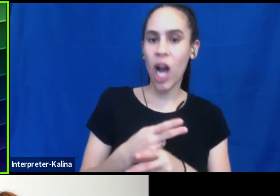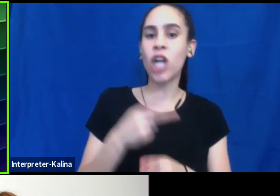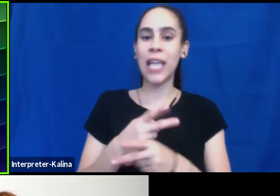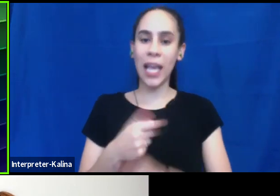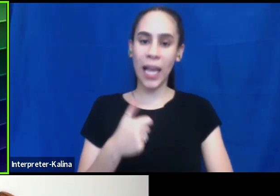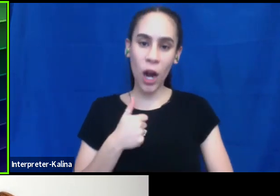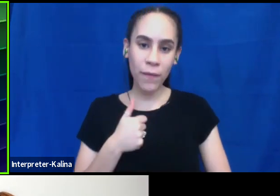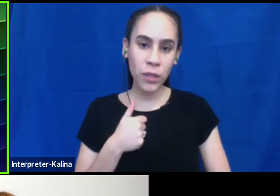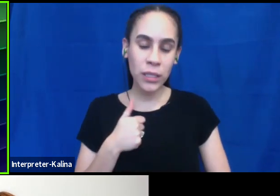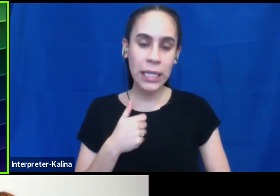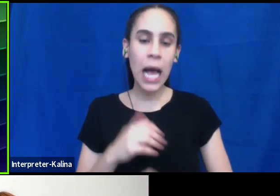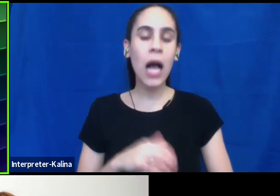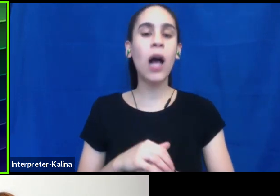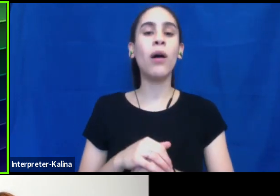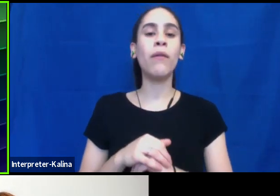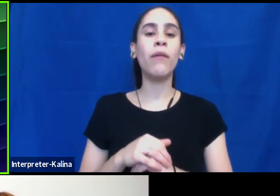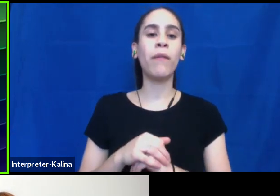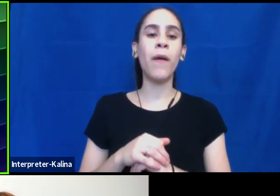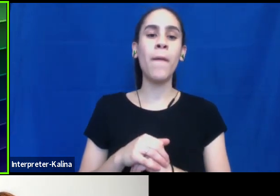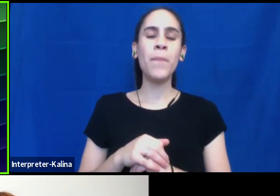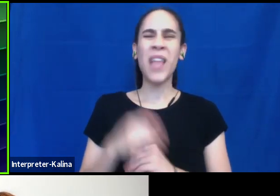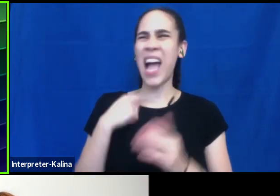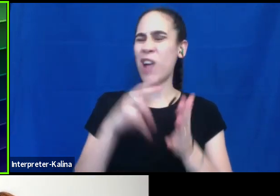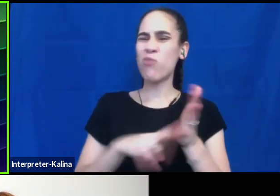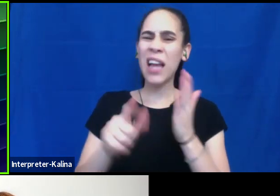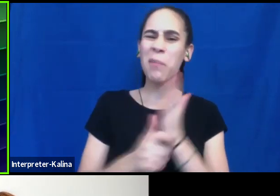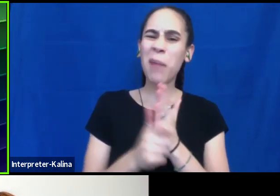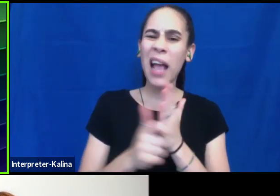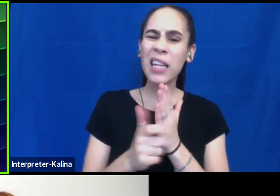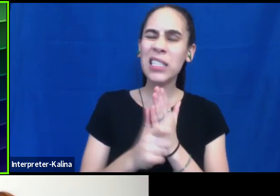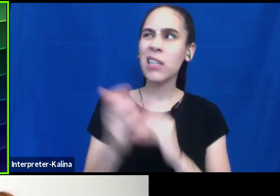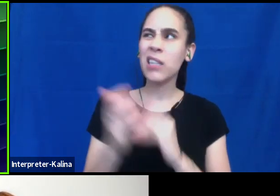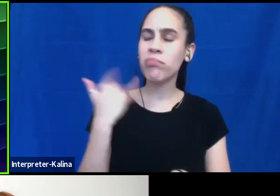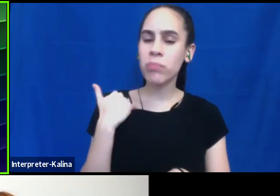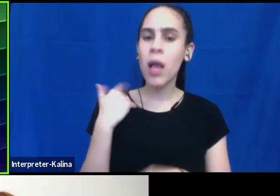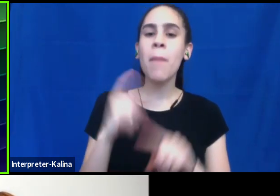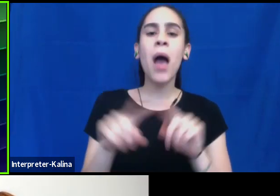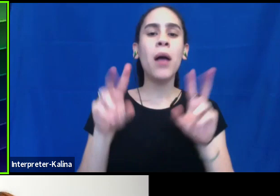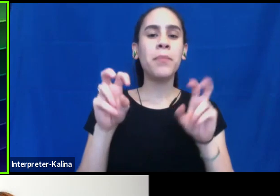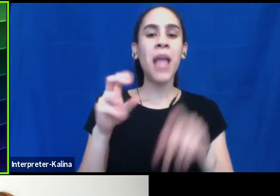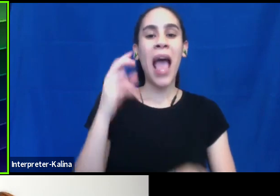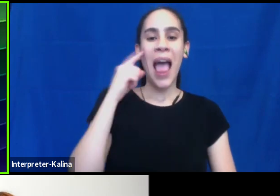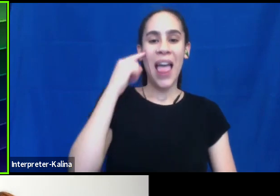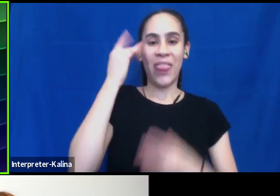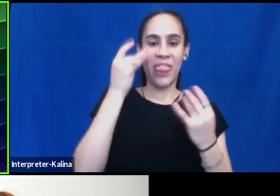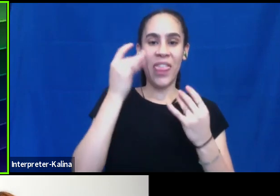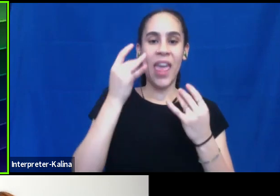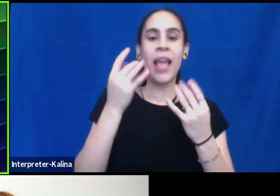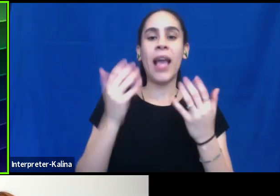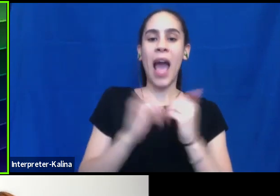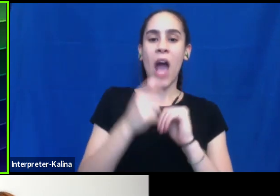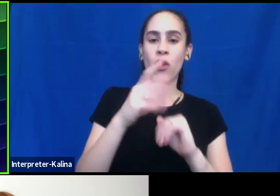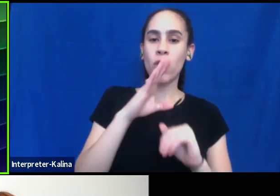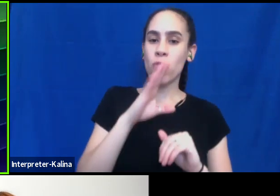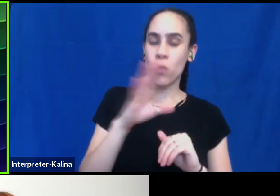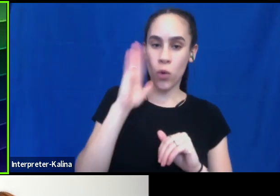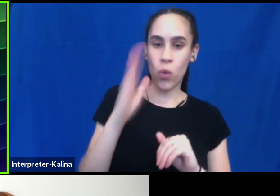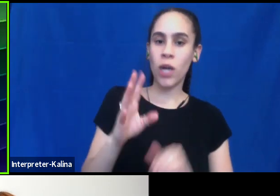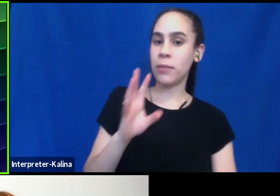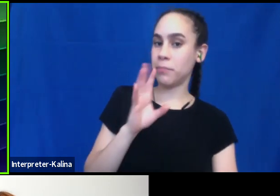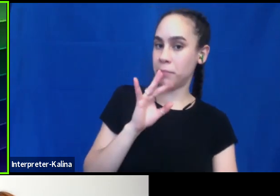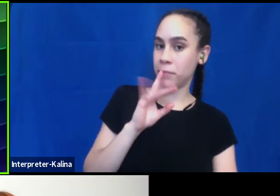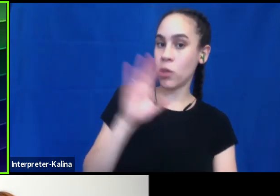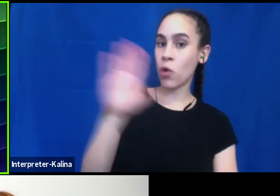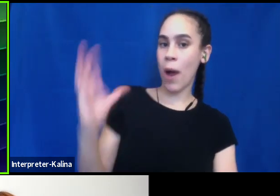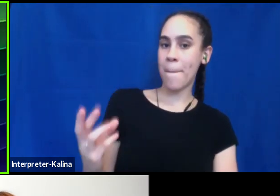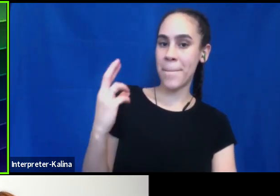is I, I, I read this somewhere in a magazine, like basically, you know, think about what you would say to your best friend in this situation and then flip that back on yourself.